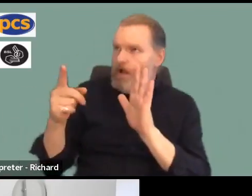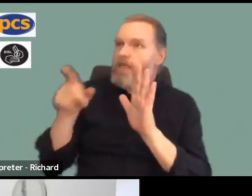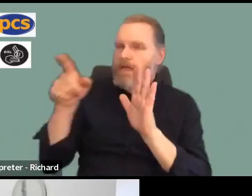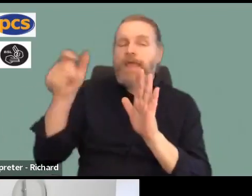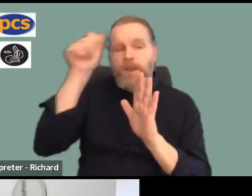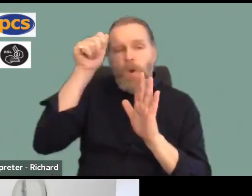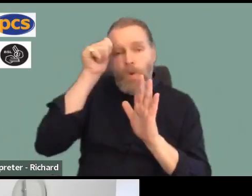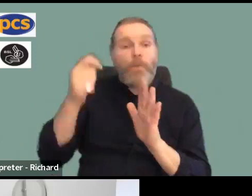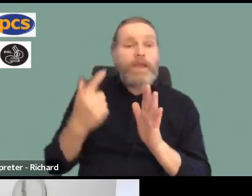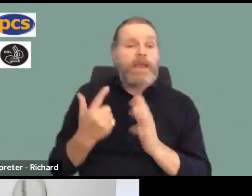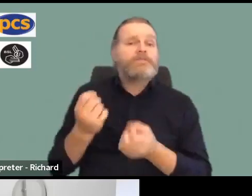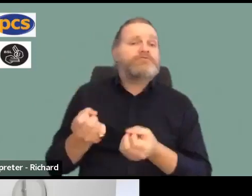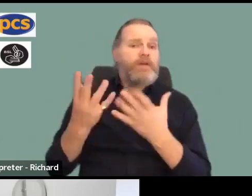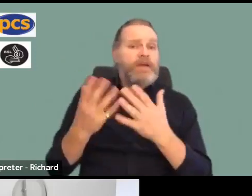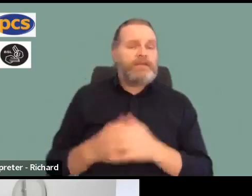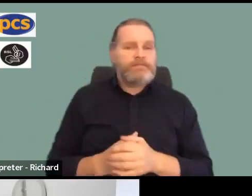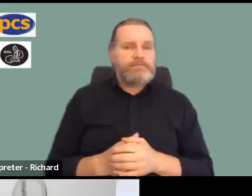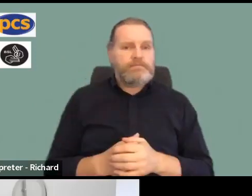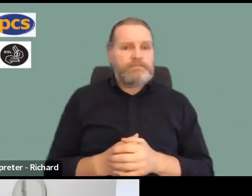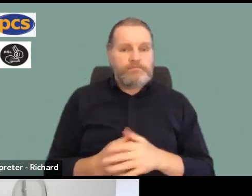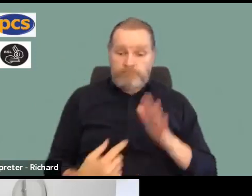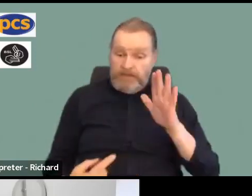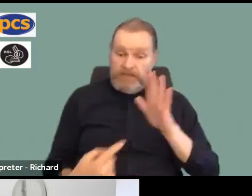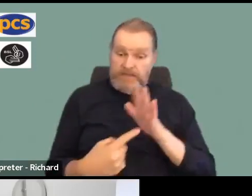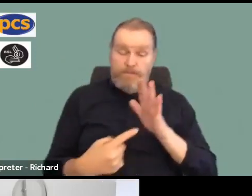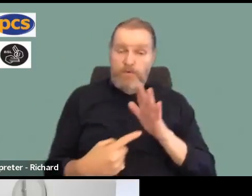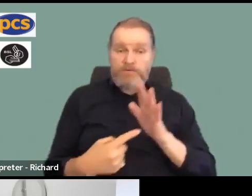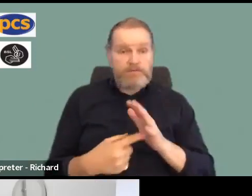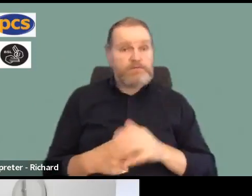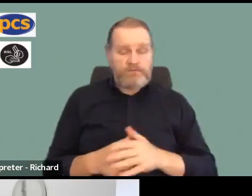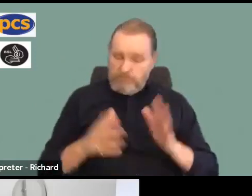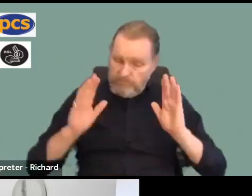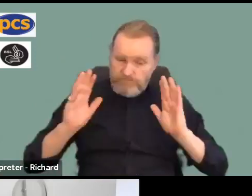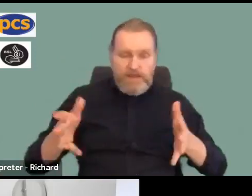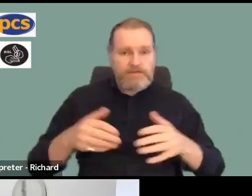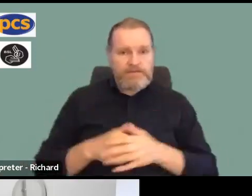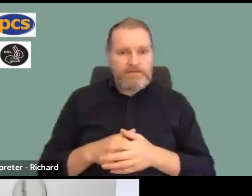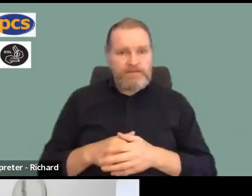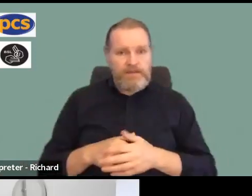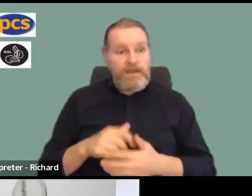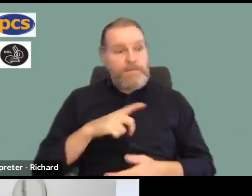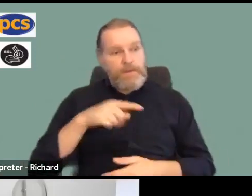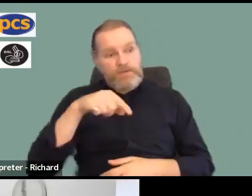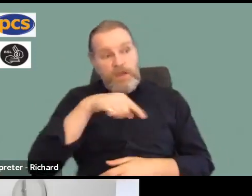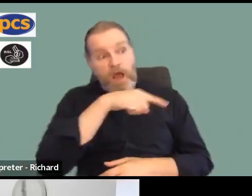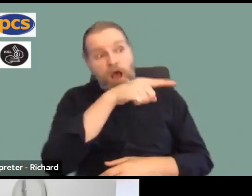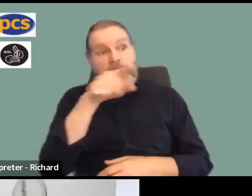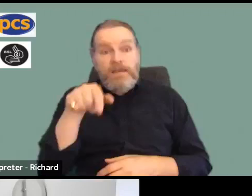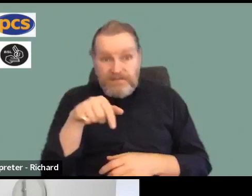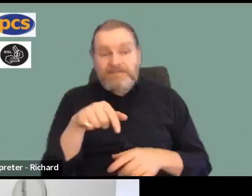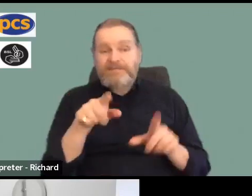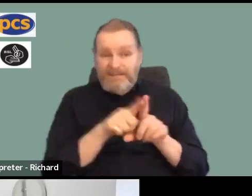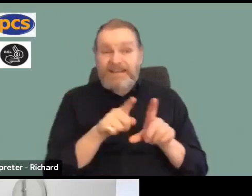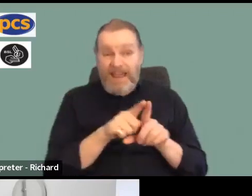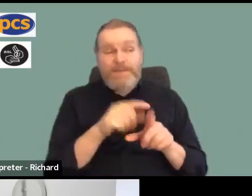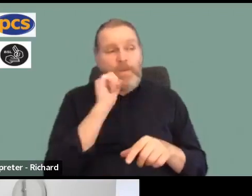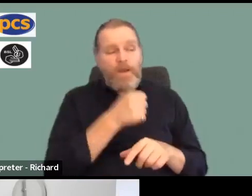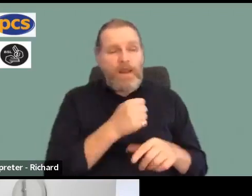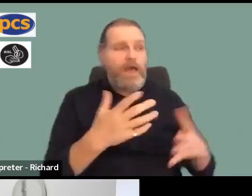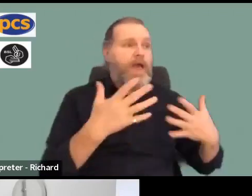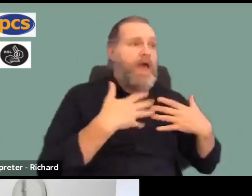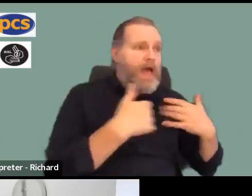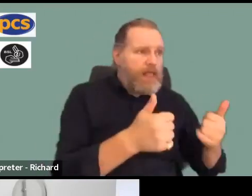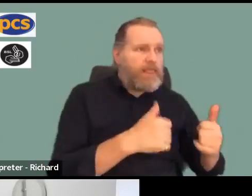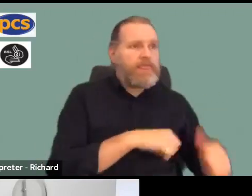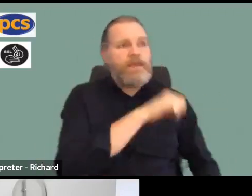It's even more important that we're in a position to do that because it is likely that most other public sector unions will do the same thing. And it stands